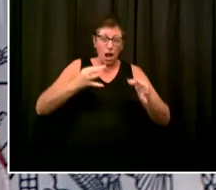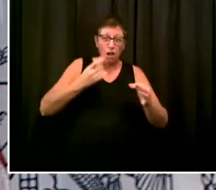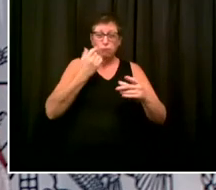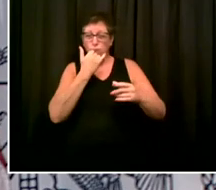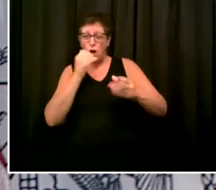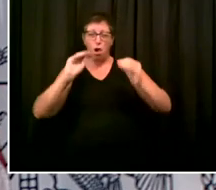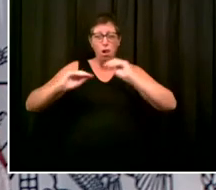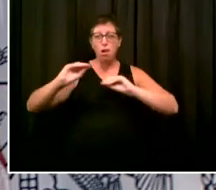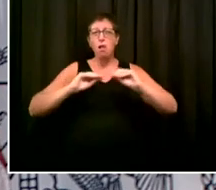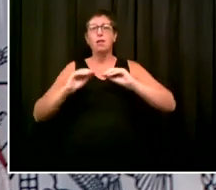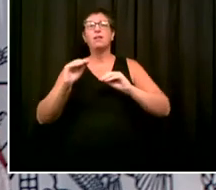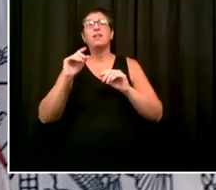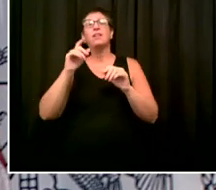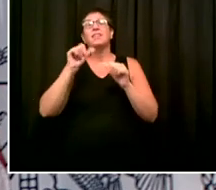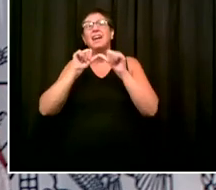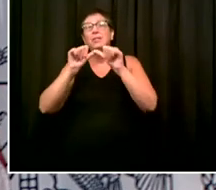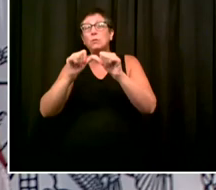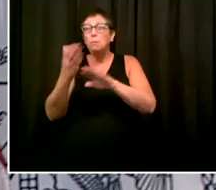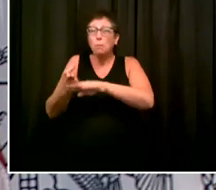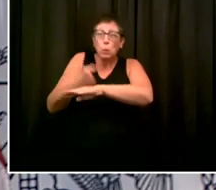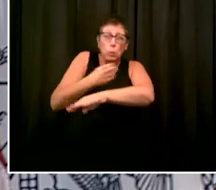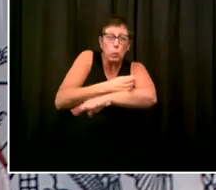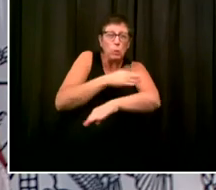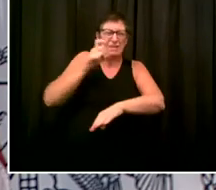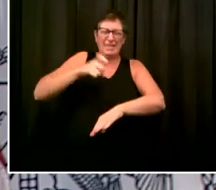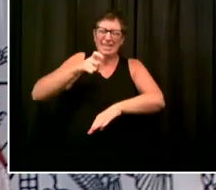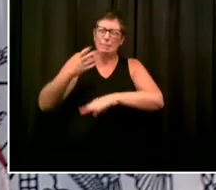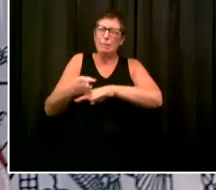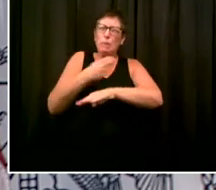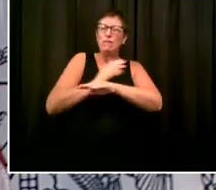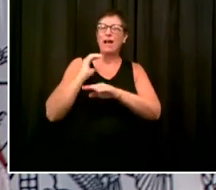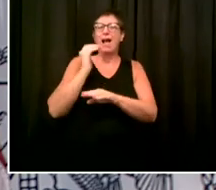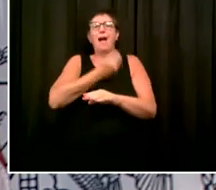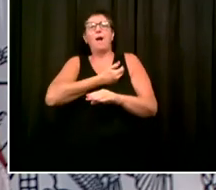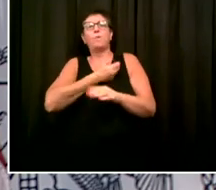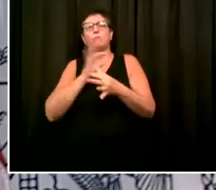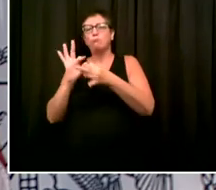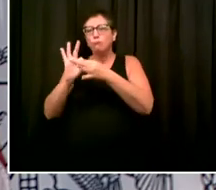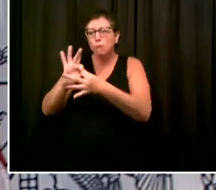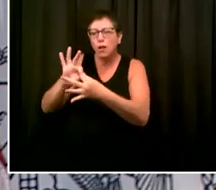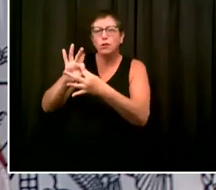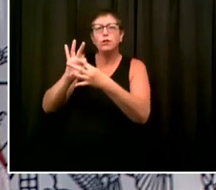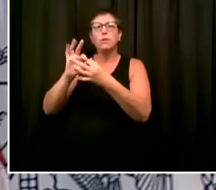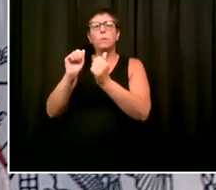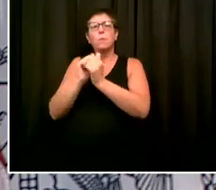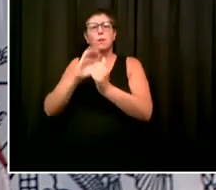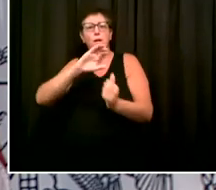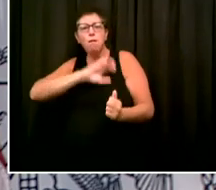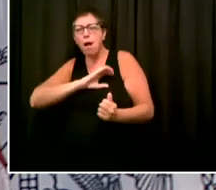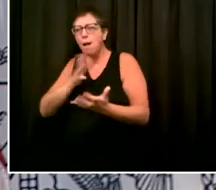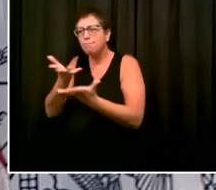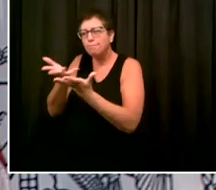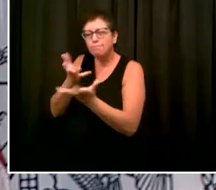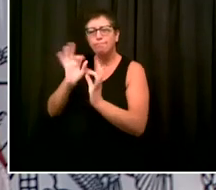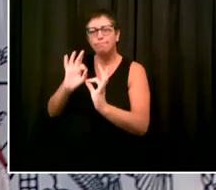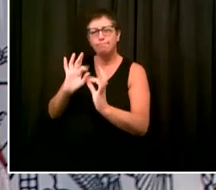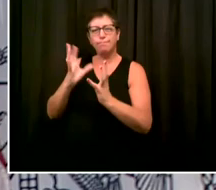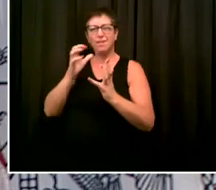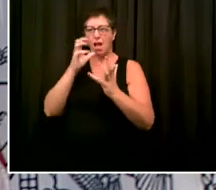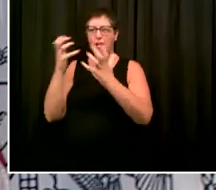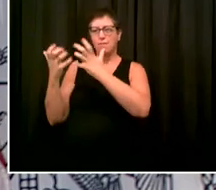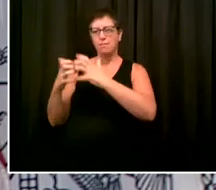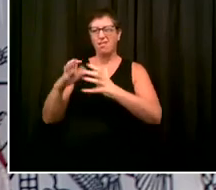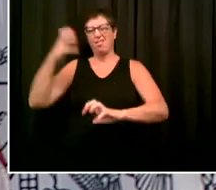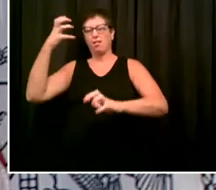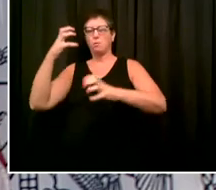community and also the need to address the growing problem of shootings and gun violence. I've